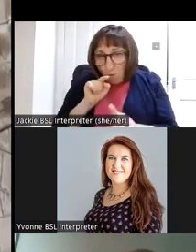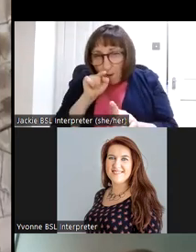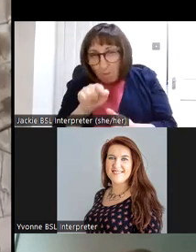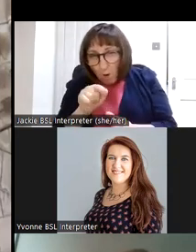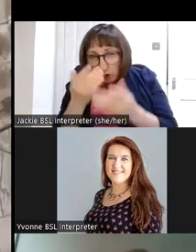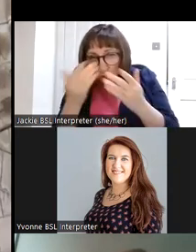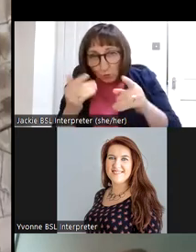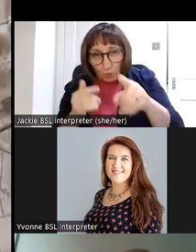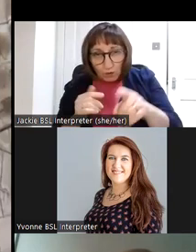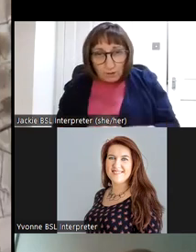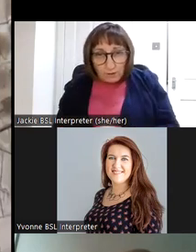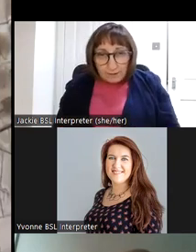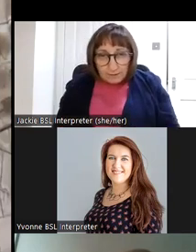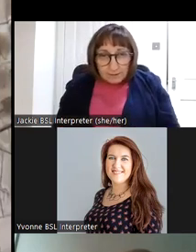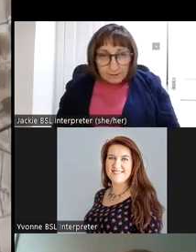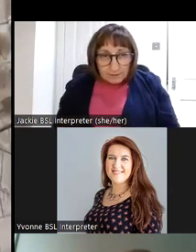this is the slide here